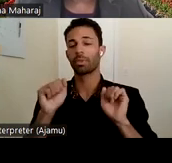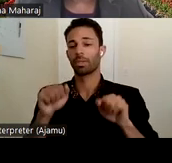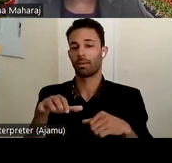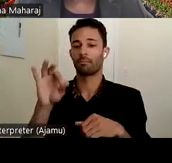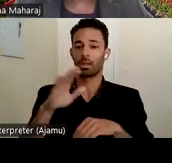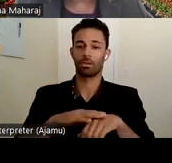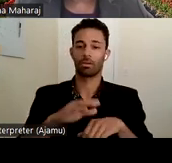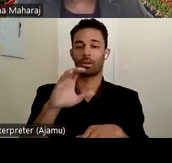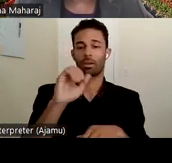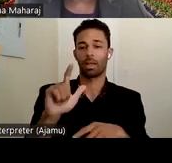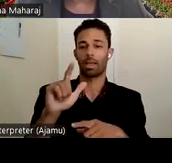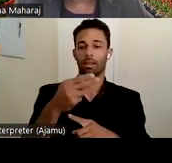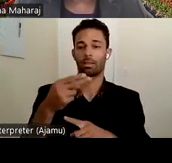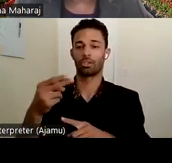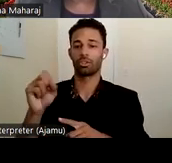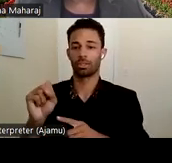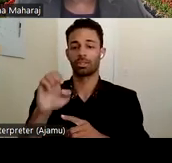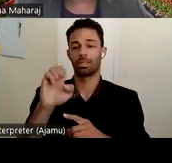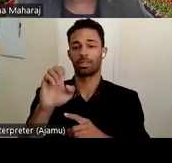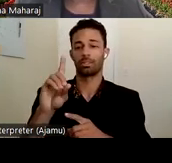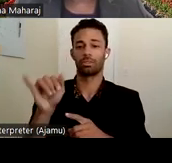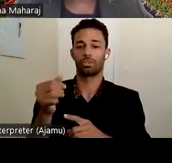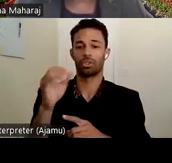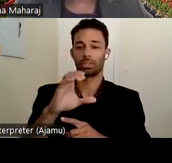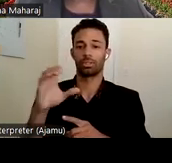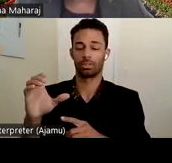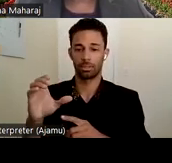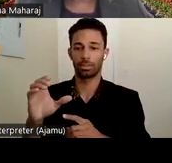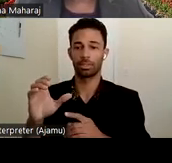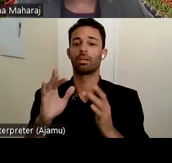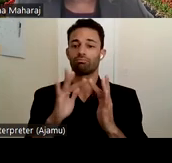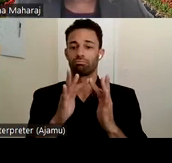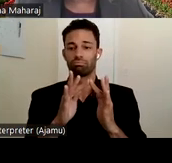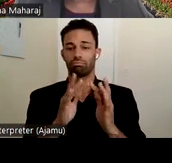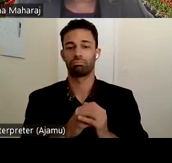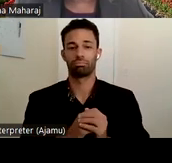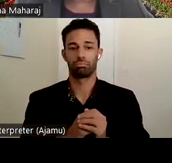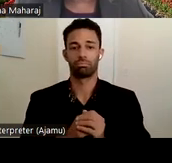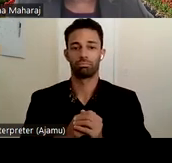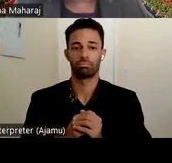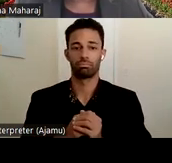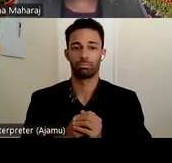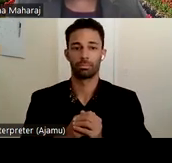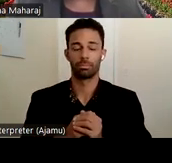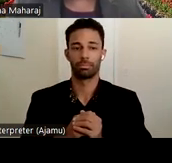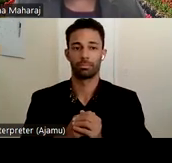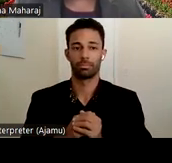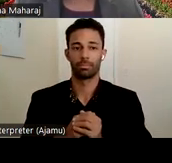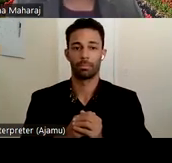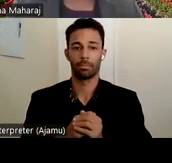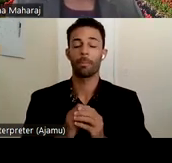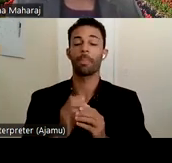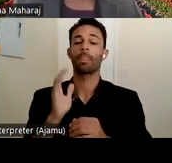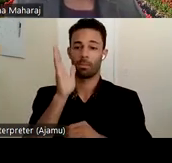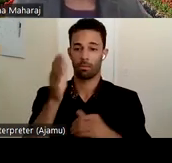CalHHS EDJCC webpage. Next slide. We will have